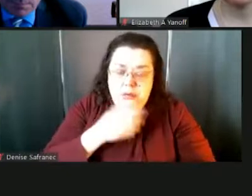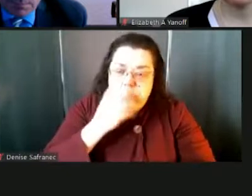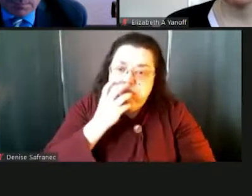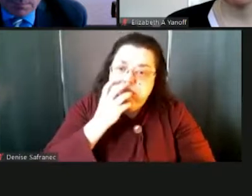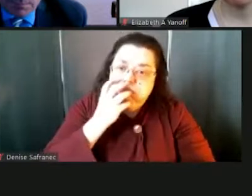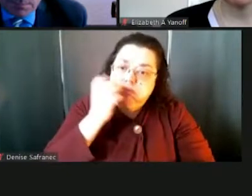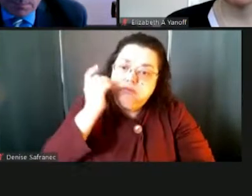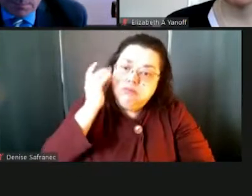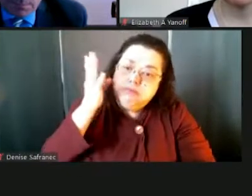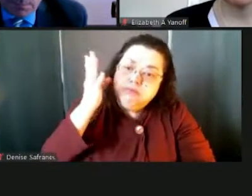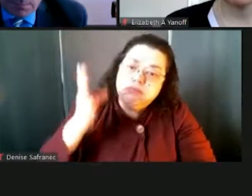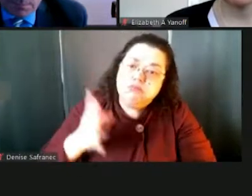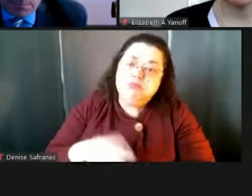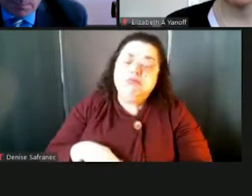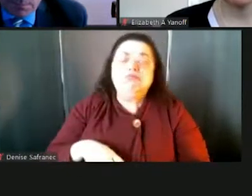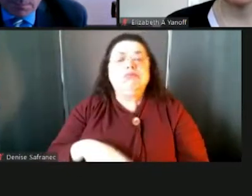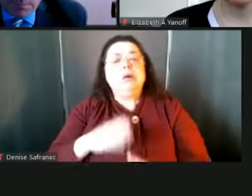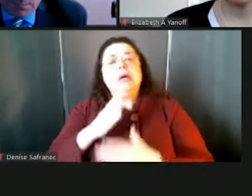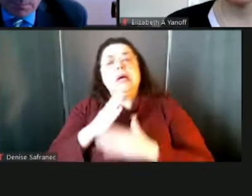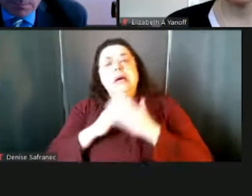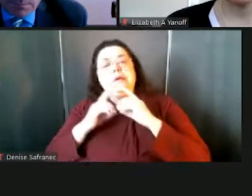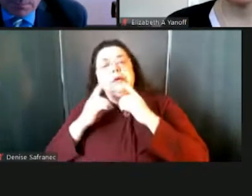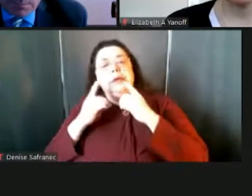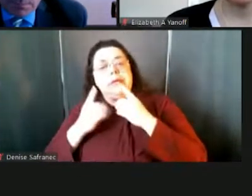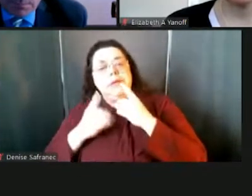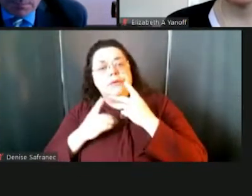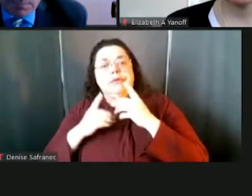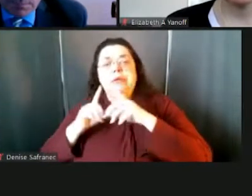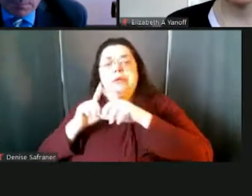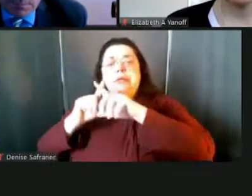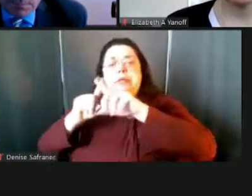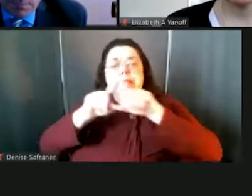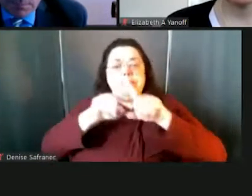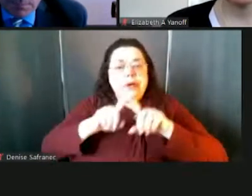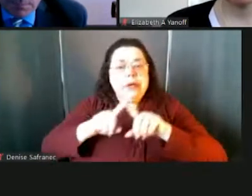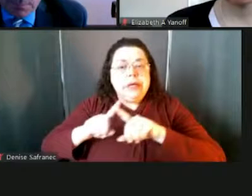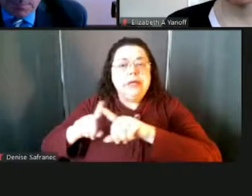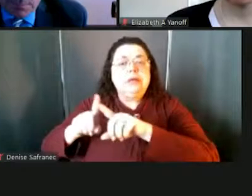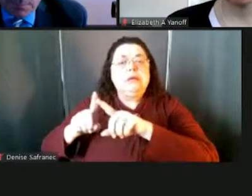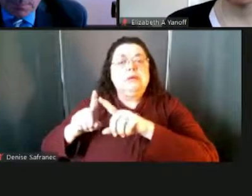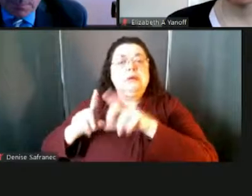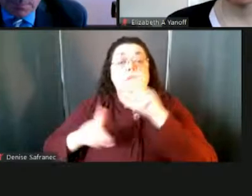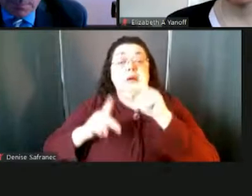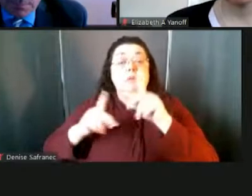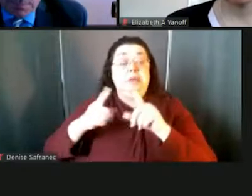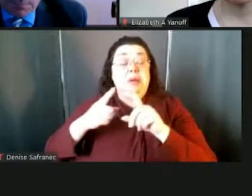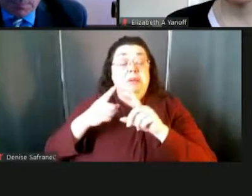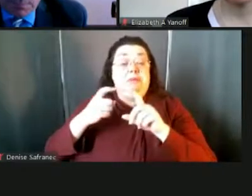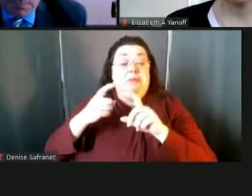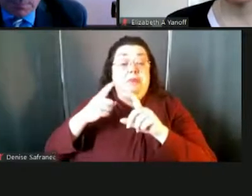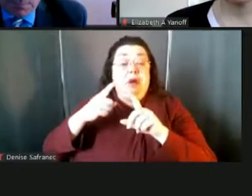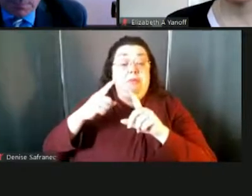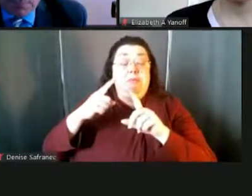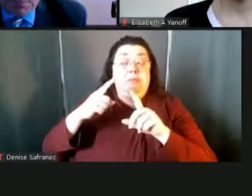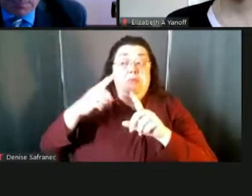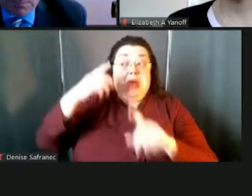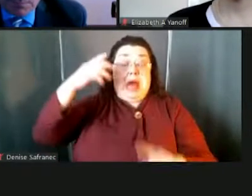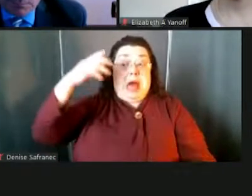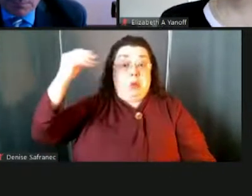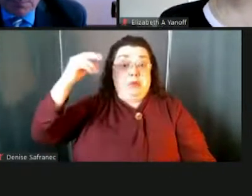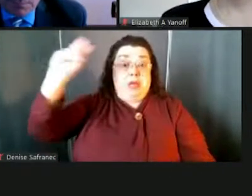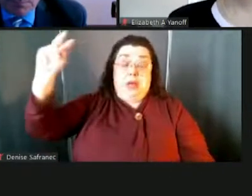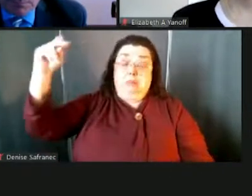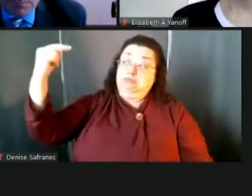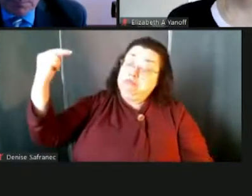You know, every district has it a little different. I mean, for people that are on the outside who may not know, mean, districts get their